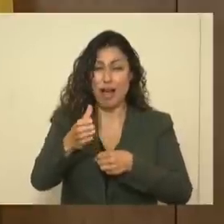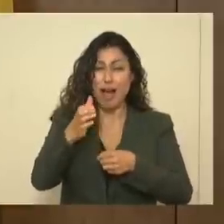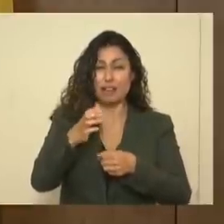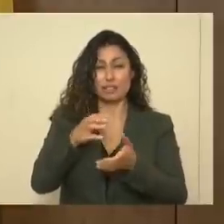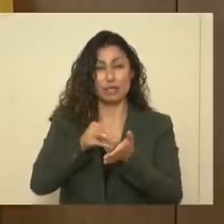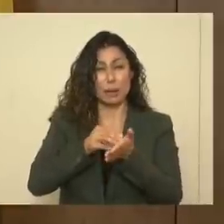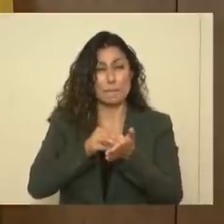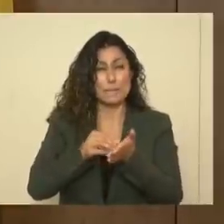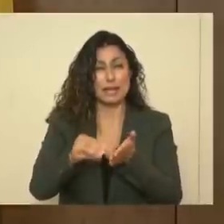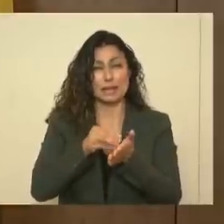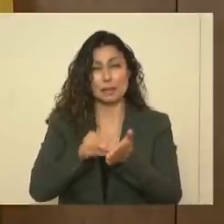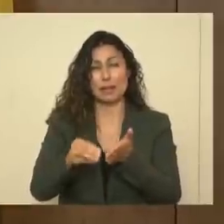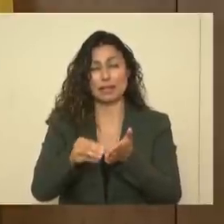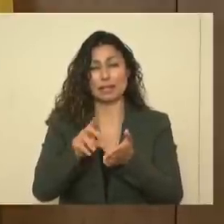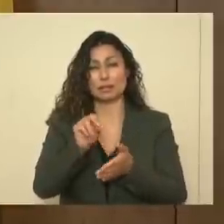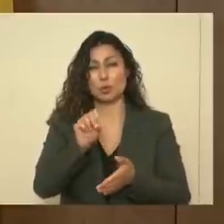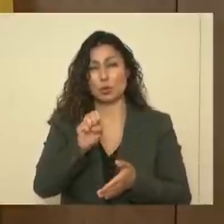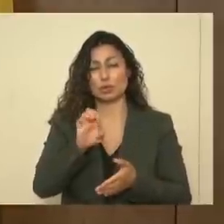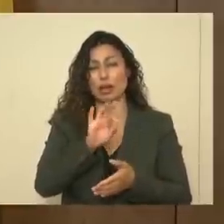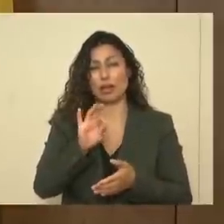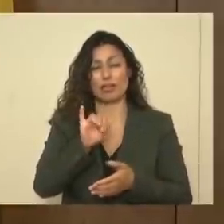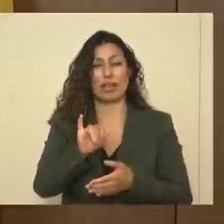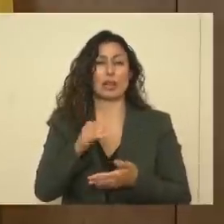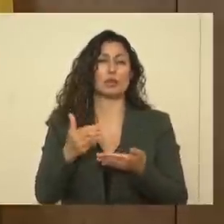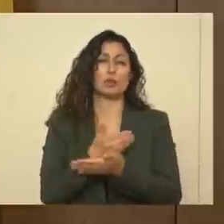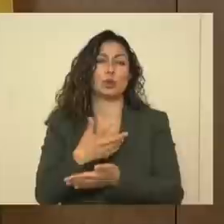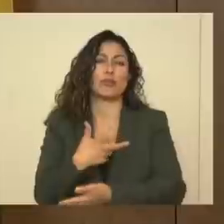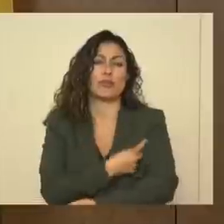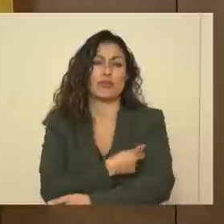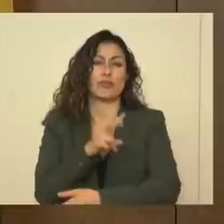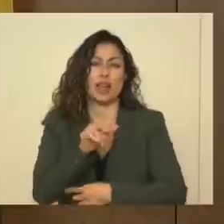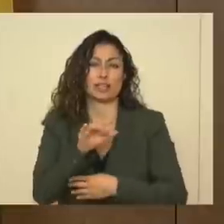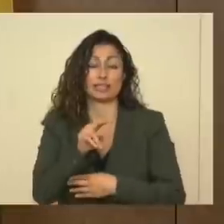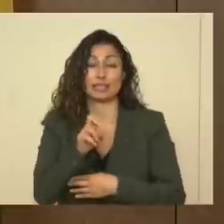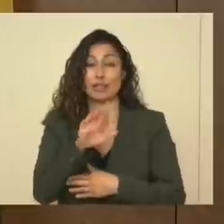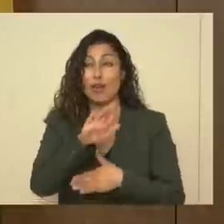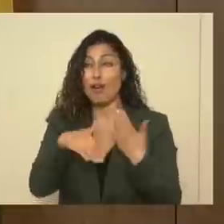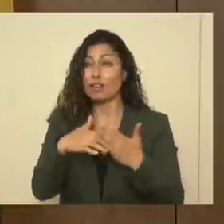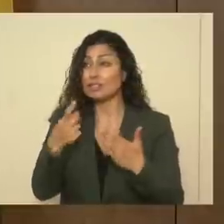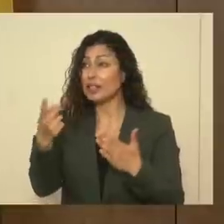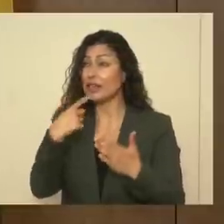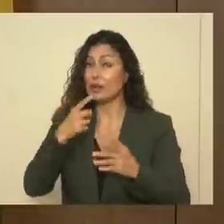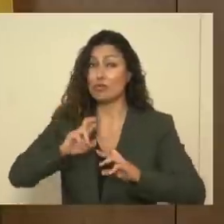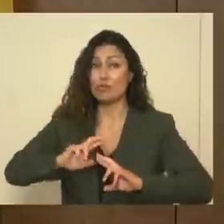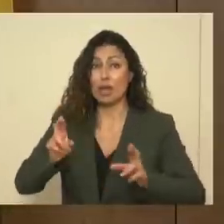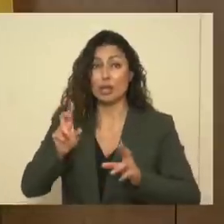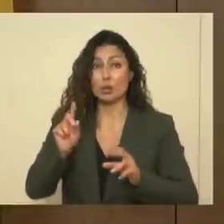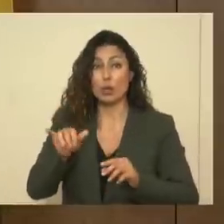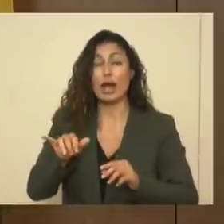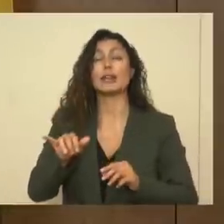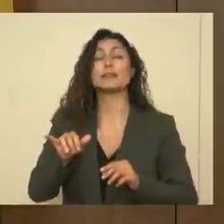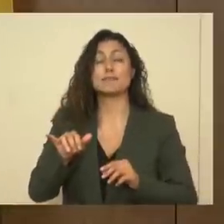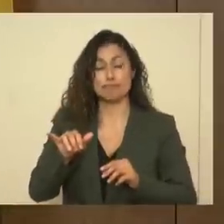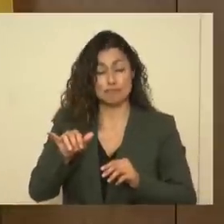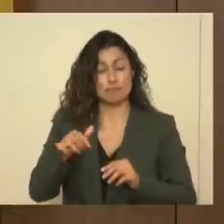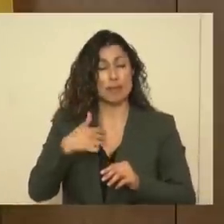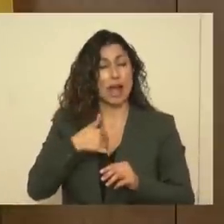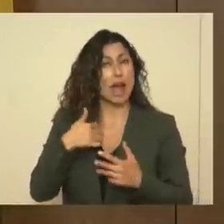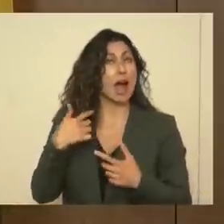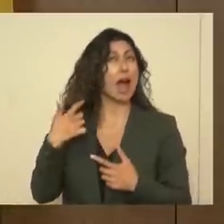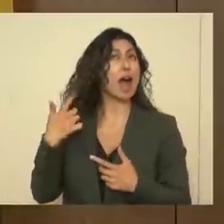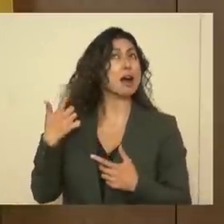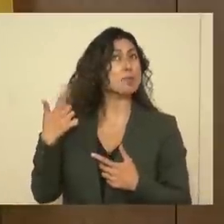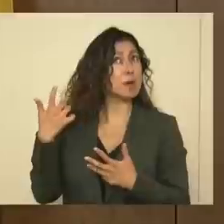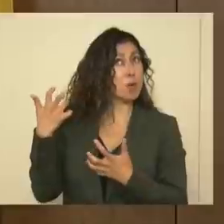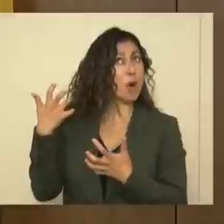of millions of doses of a new vaccine. And while they're all saying that they're ready to do that, I want to believe